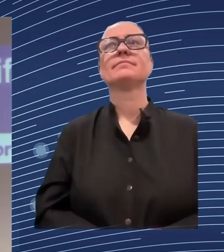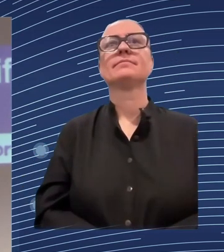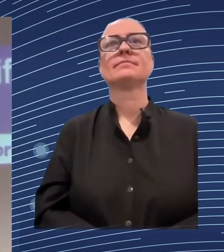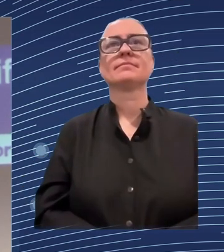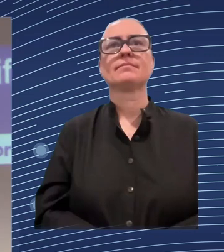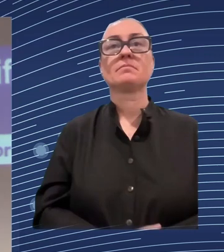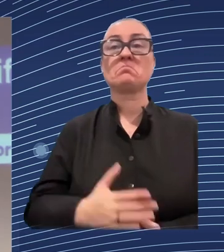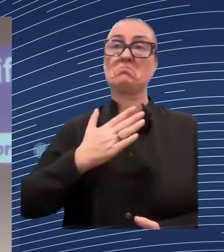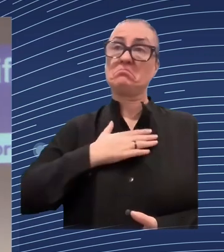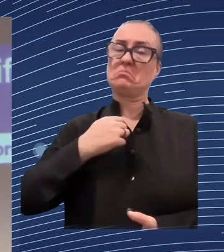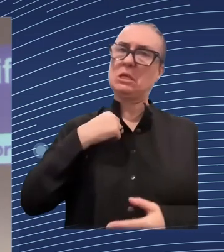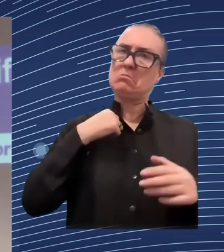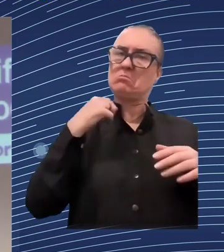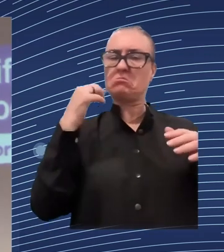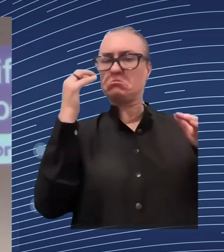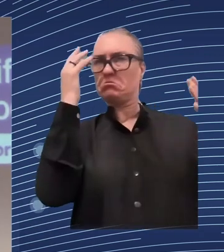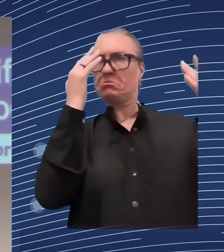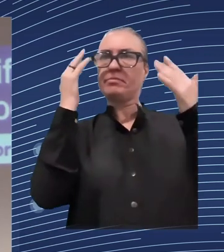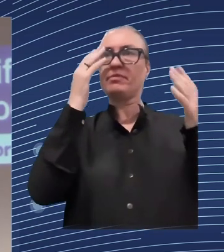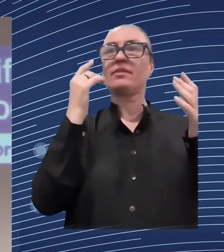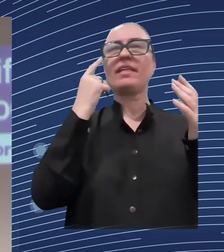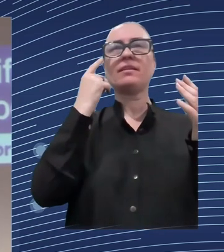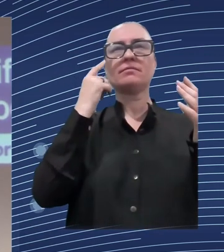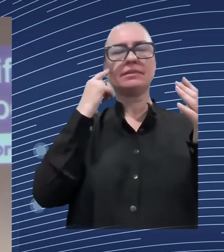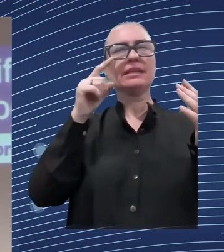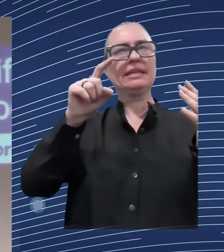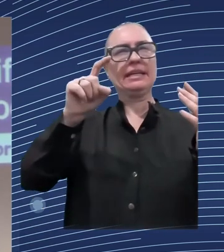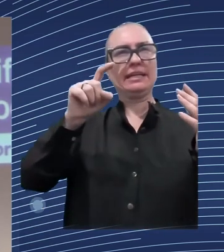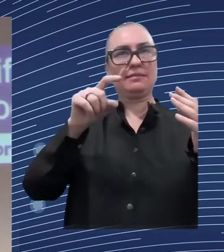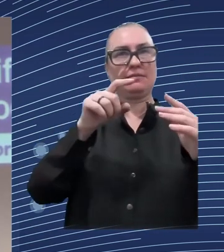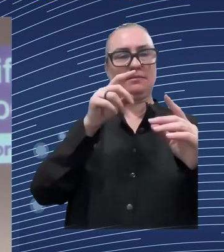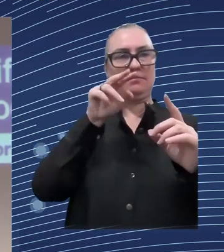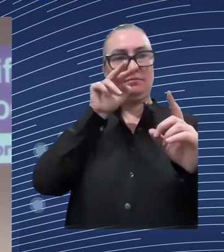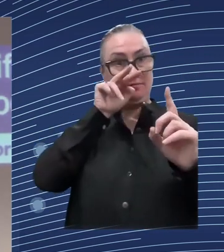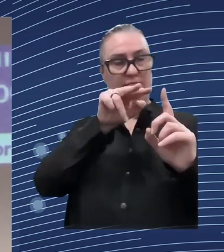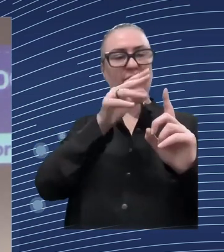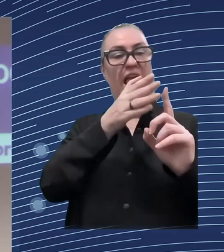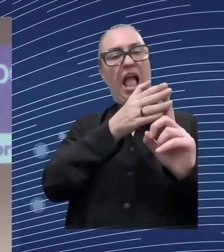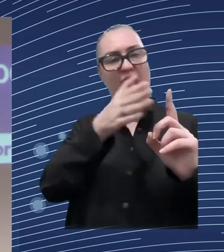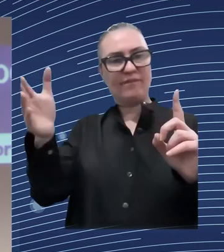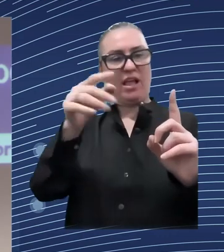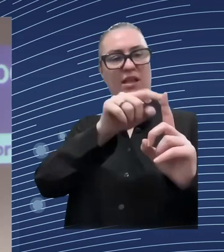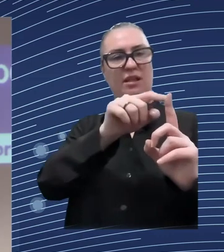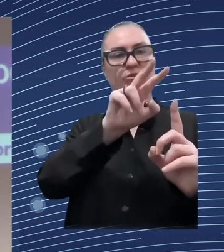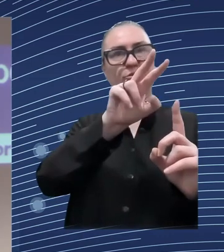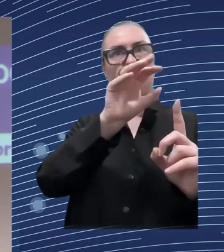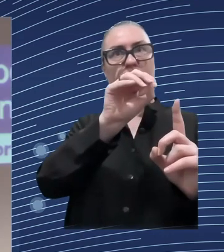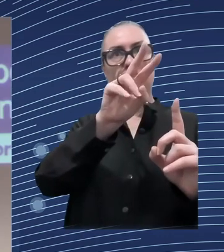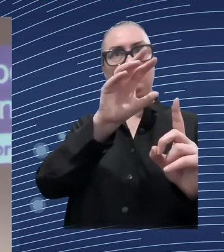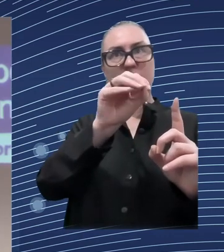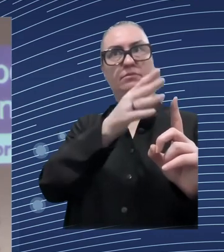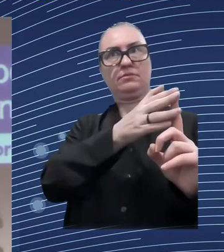productivity, and potentially on unemployment. This is really what we need still to see.